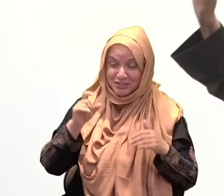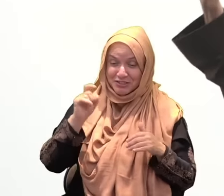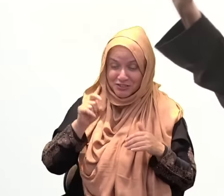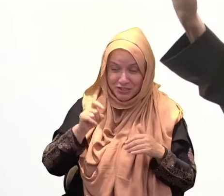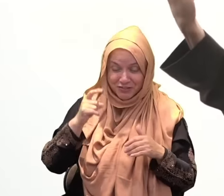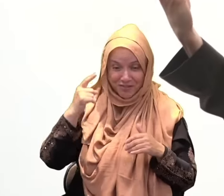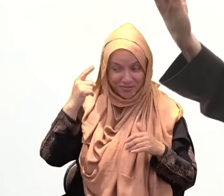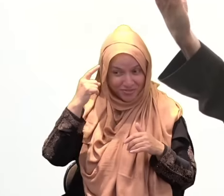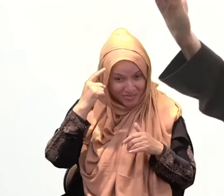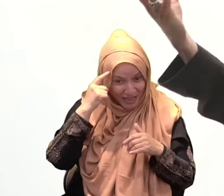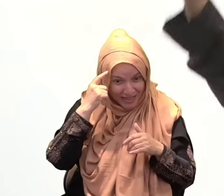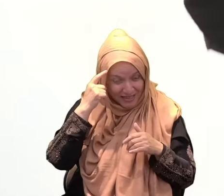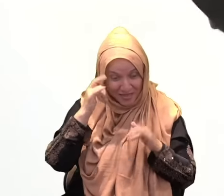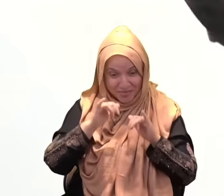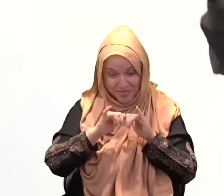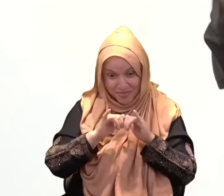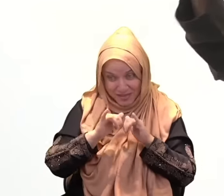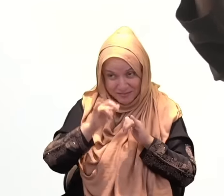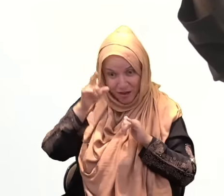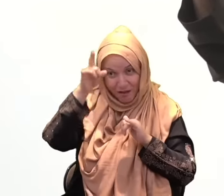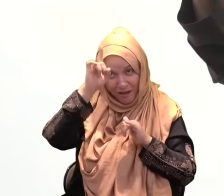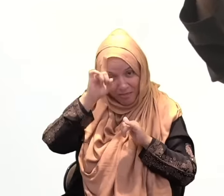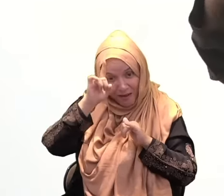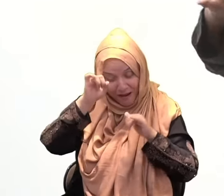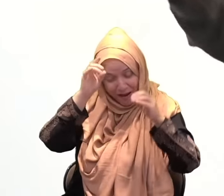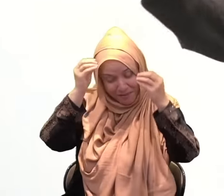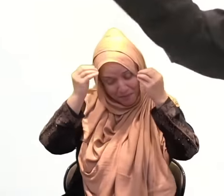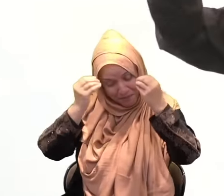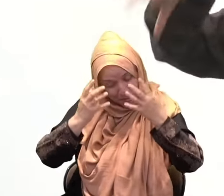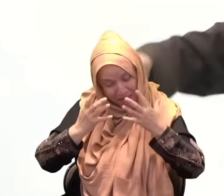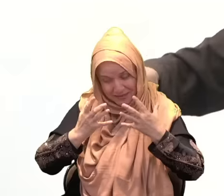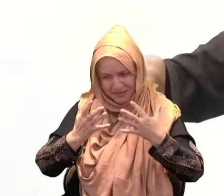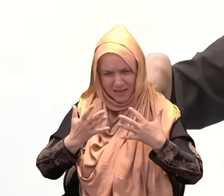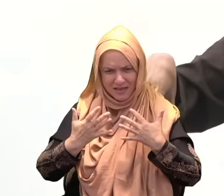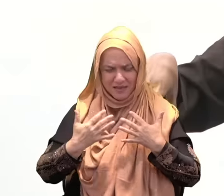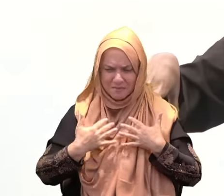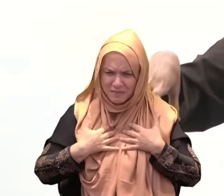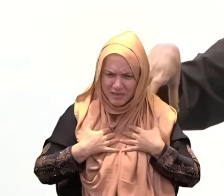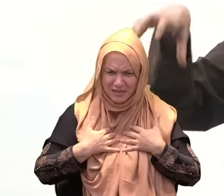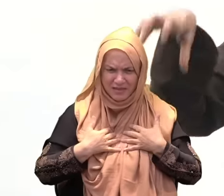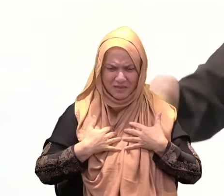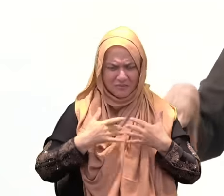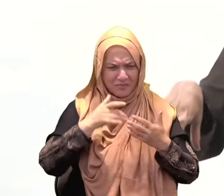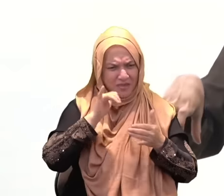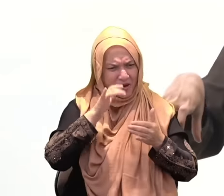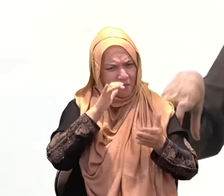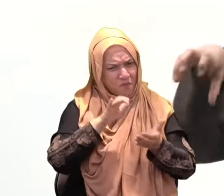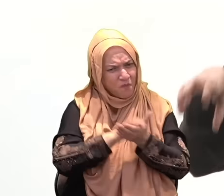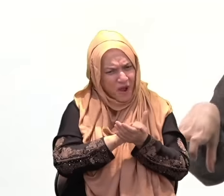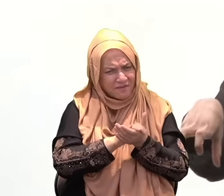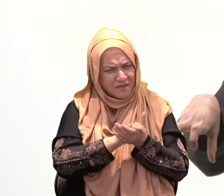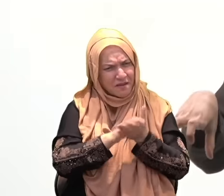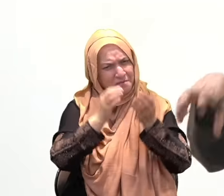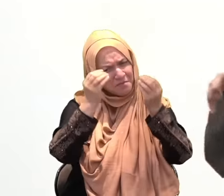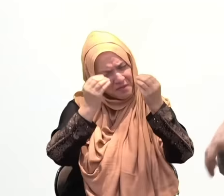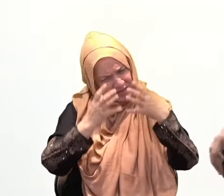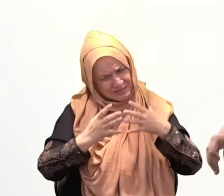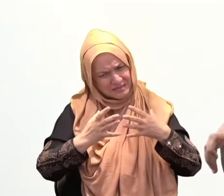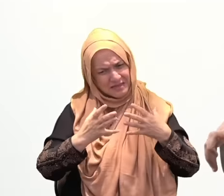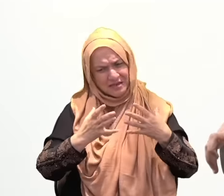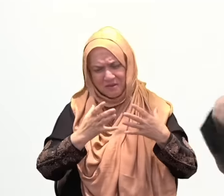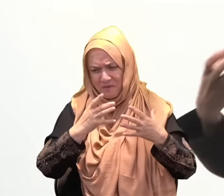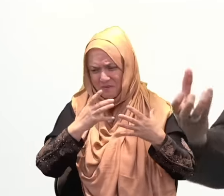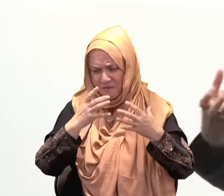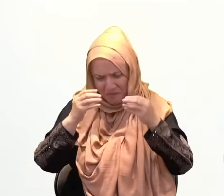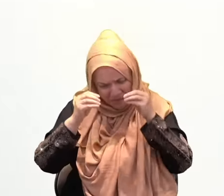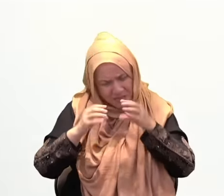You fail to extol it and you extol the bad quality. The bad quality dominates them and you're stuck with it. Who suffers? You do.